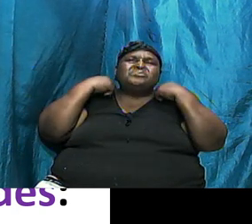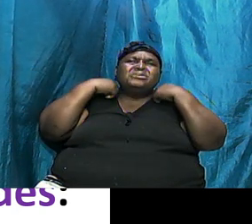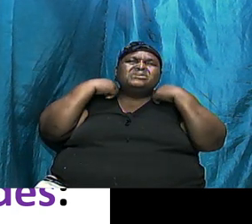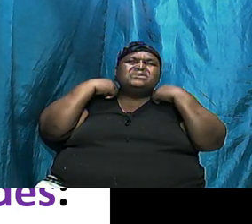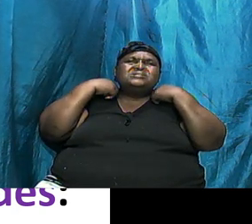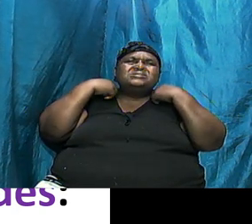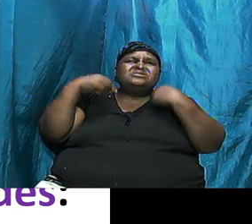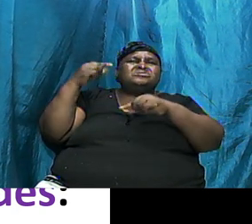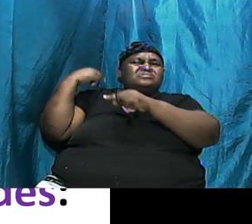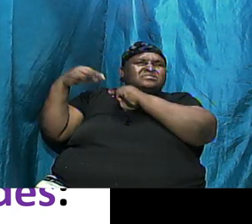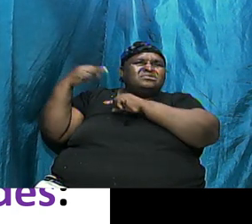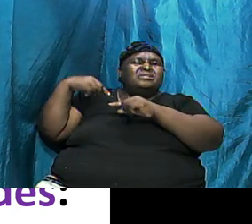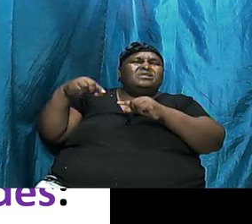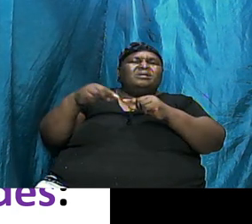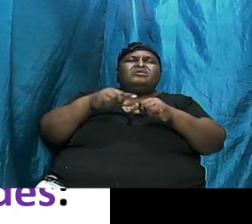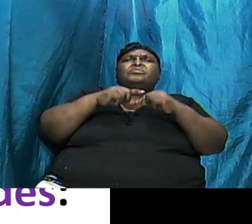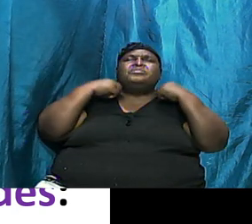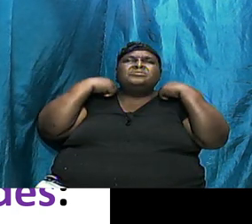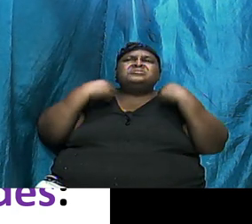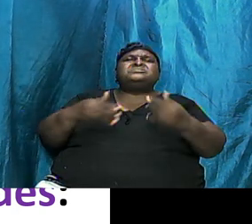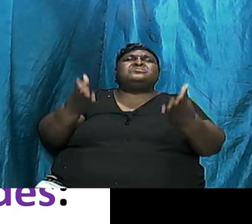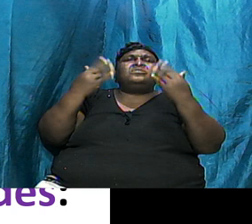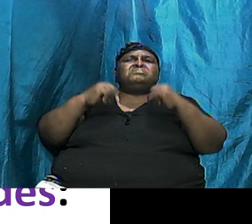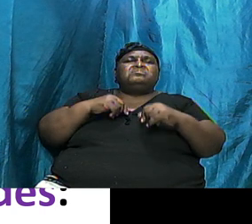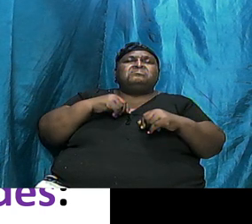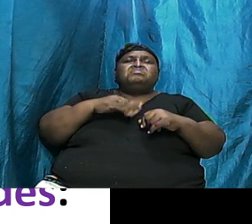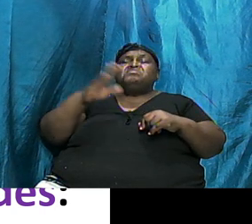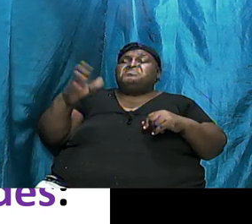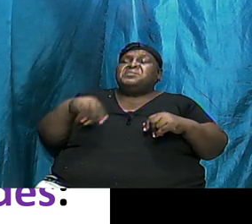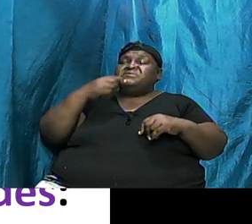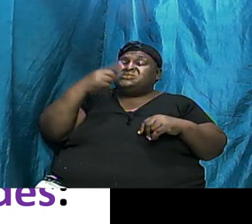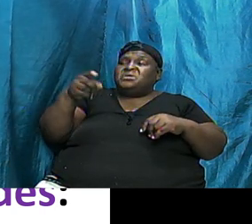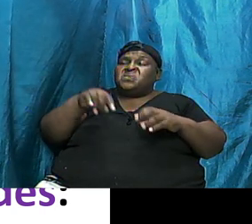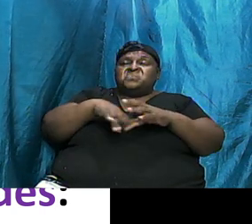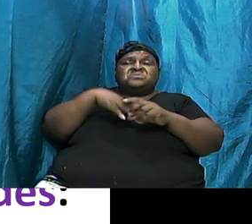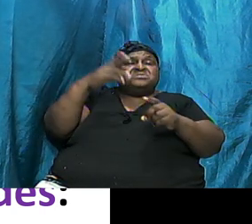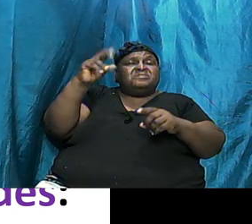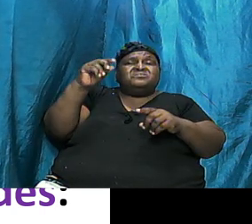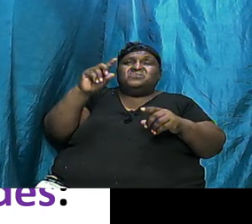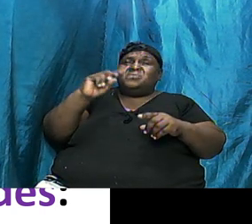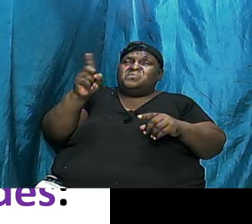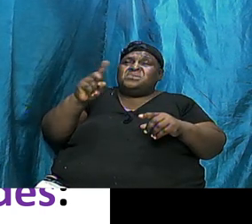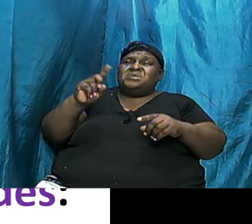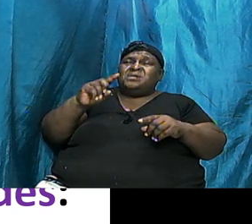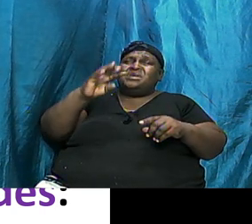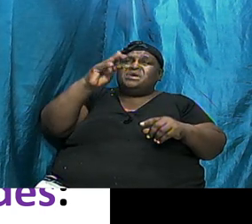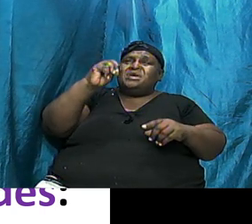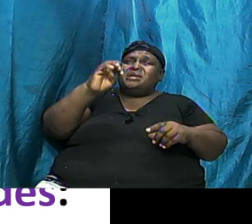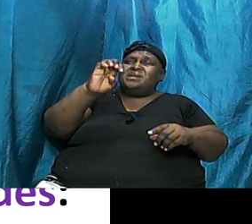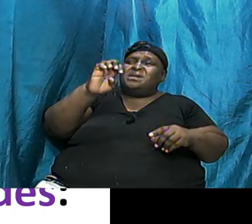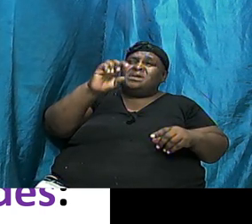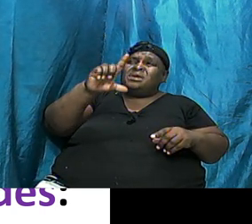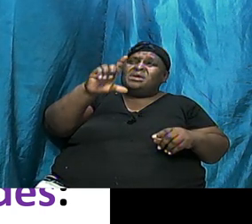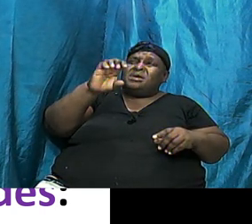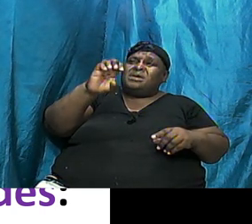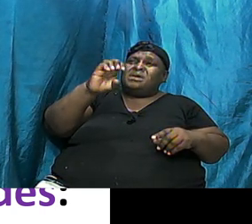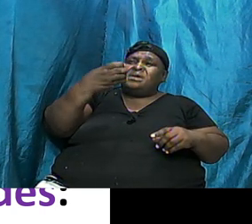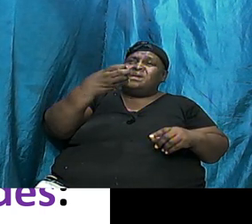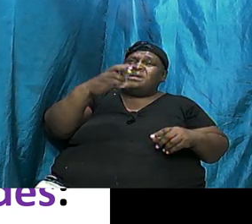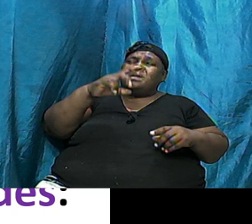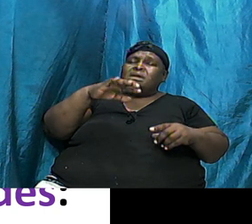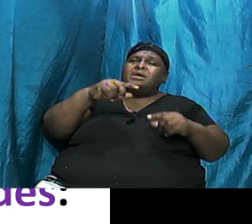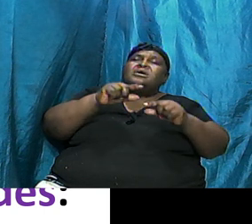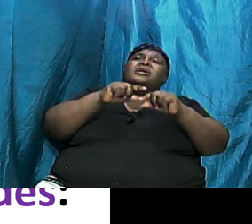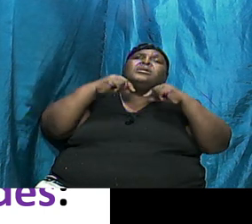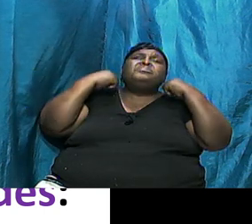There Was A Priest To Come It Was Never Mention And Yet Out Of Nowhere Melchizedek Come And He's A Priest Of The Most High God